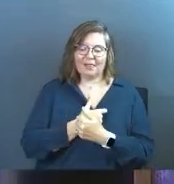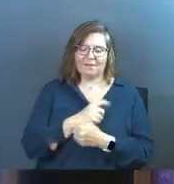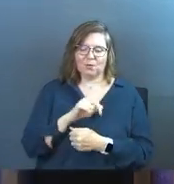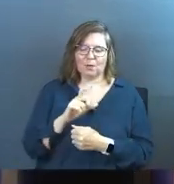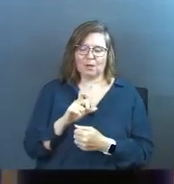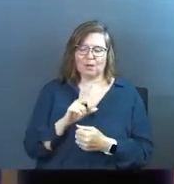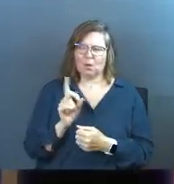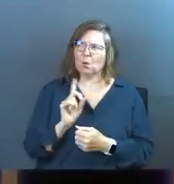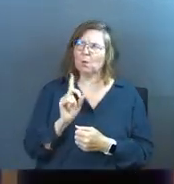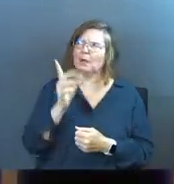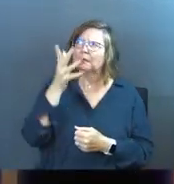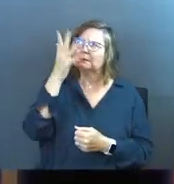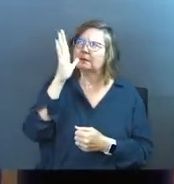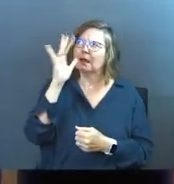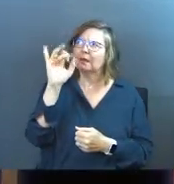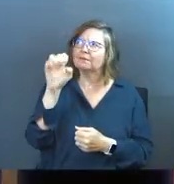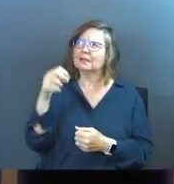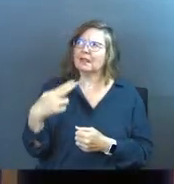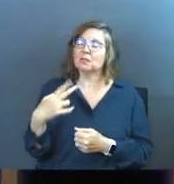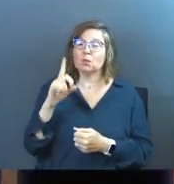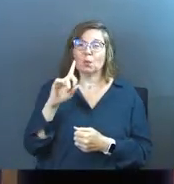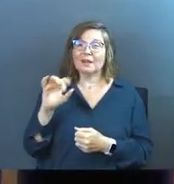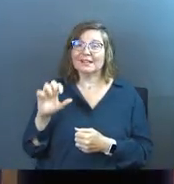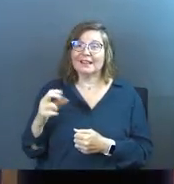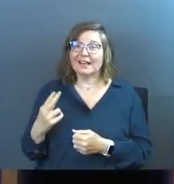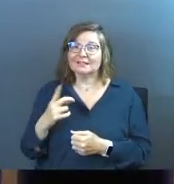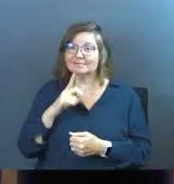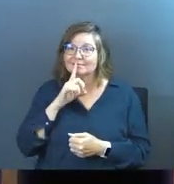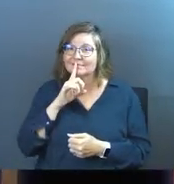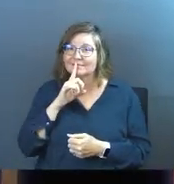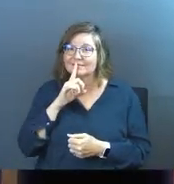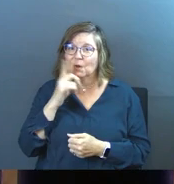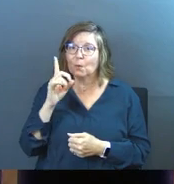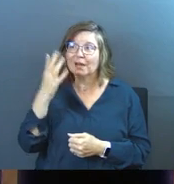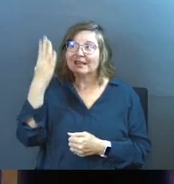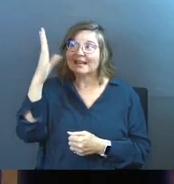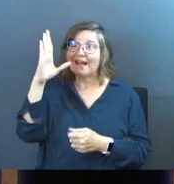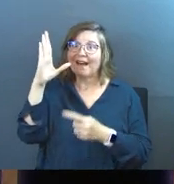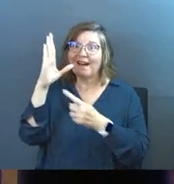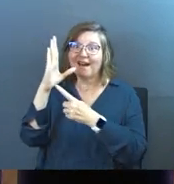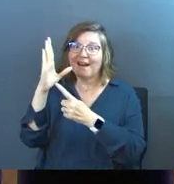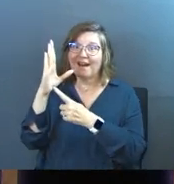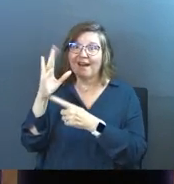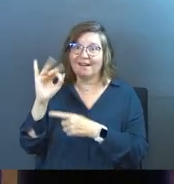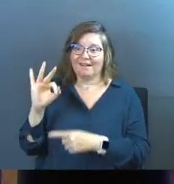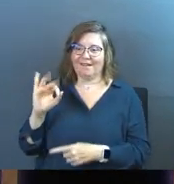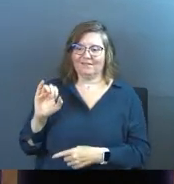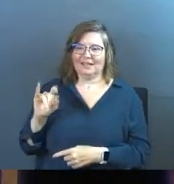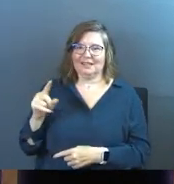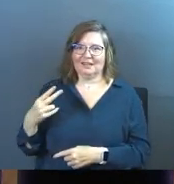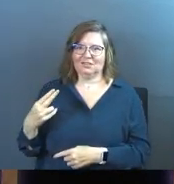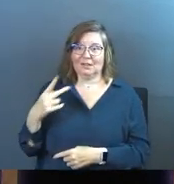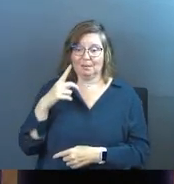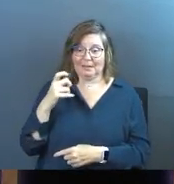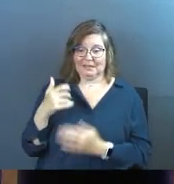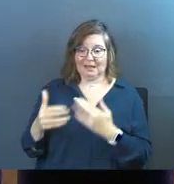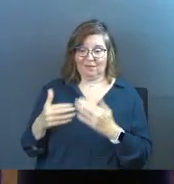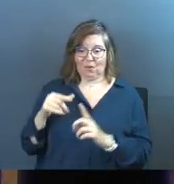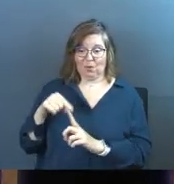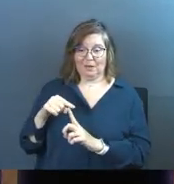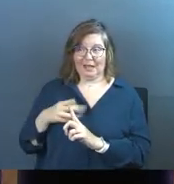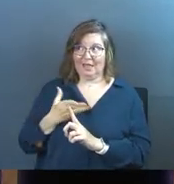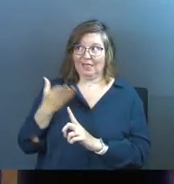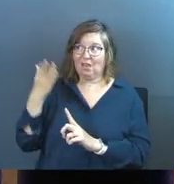his question. He says, where's the God of Elijah? He doesn't say, where's Elijah? So where's the God of Elijah? Because even though